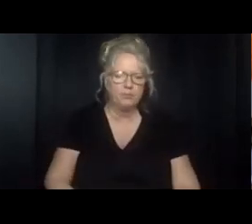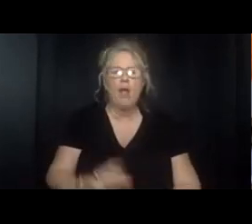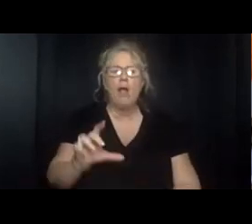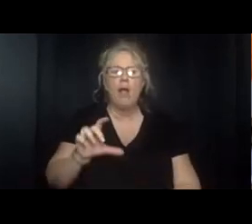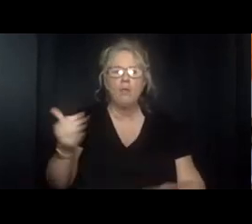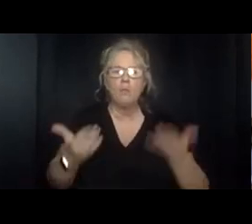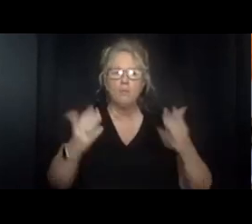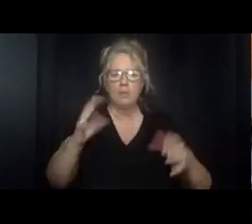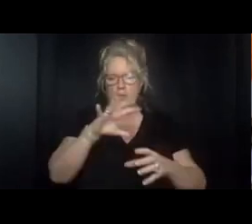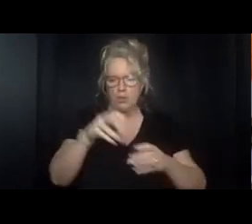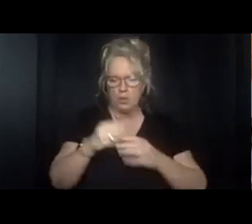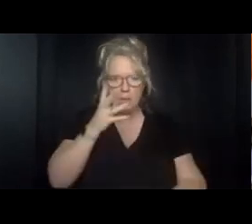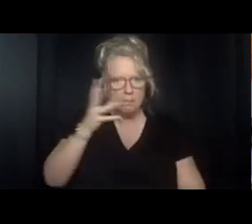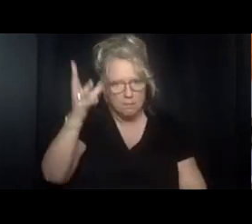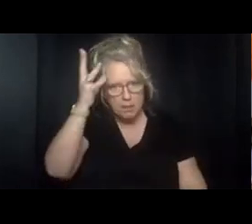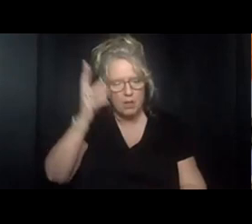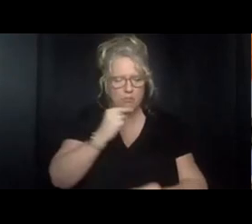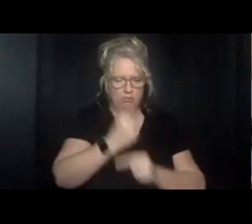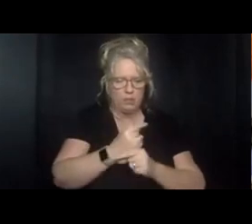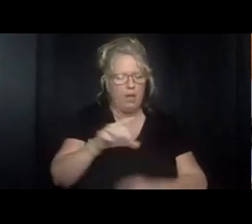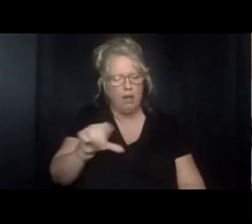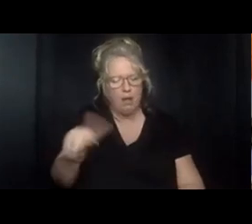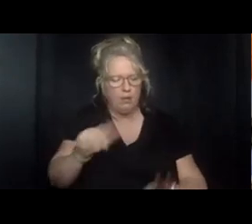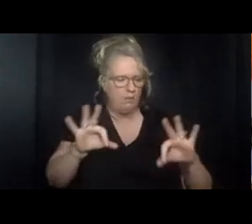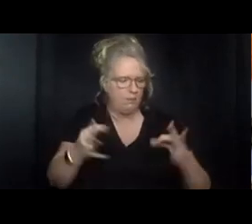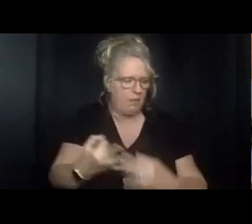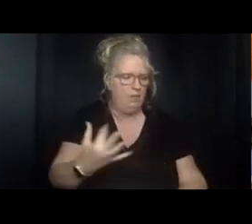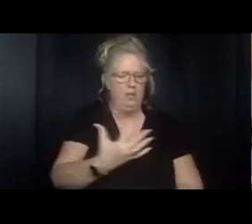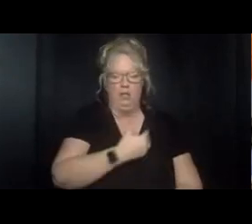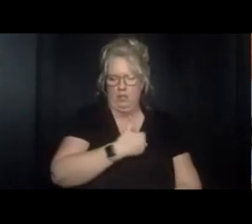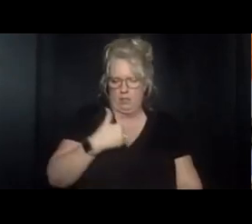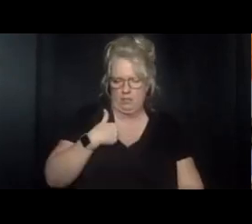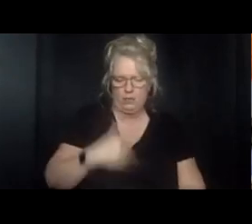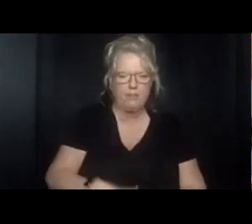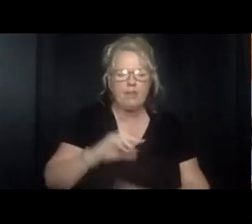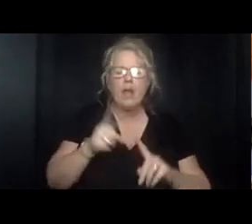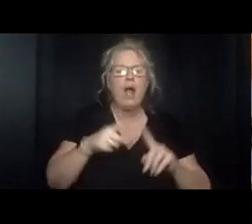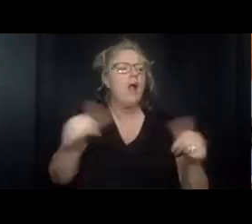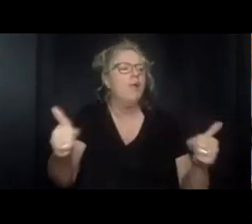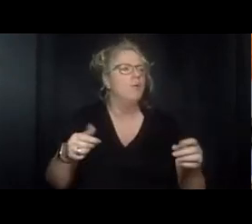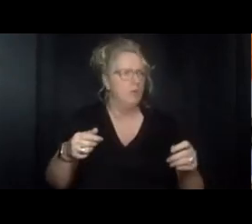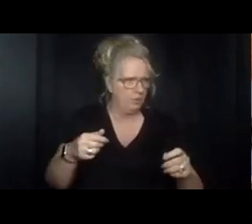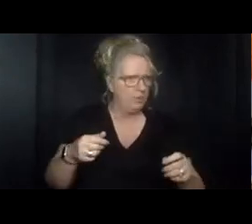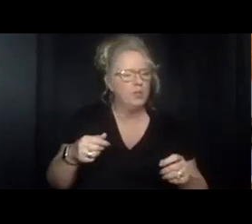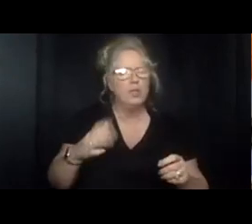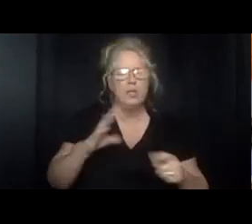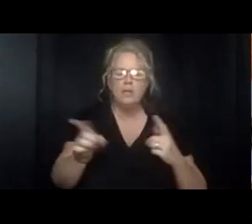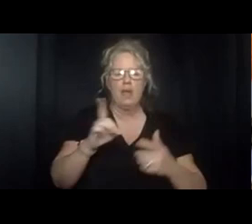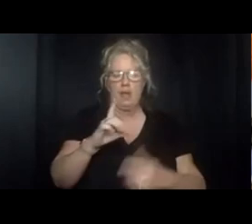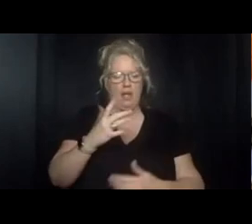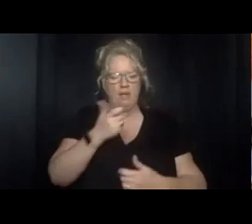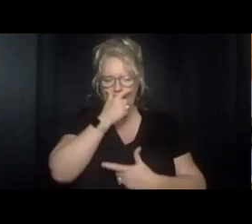may be included are parents or guardians other family members friends professionals and anyone else who has personal interest